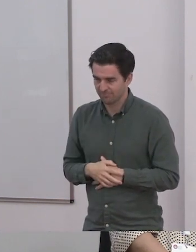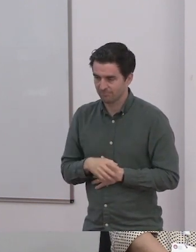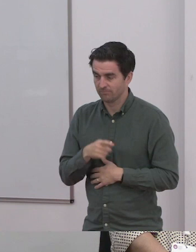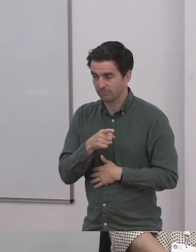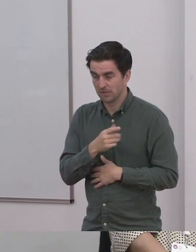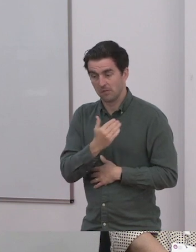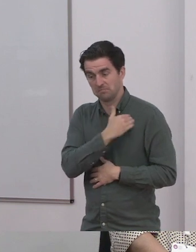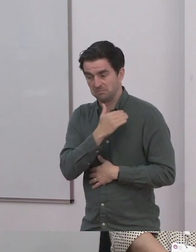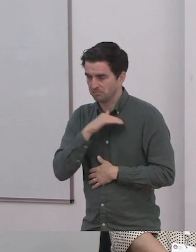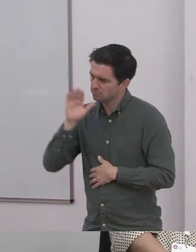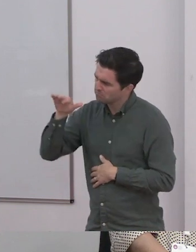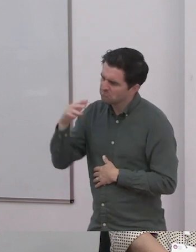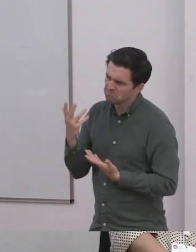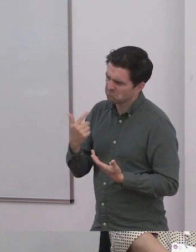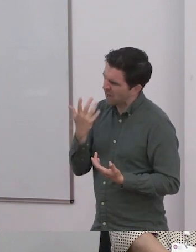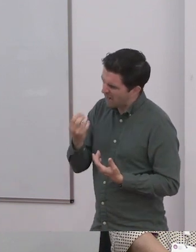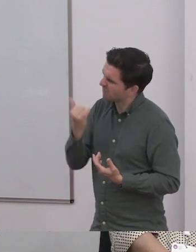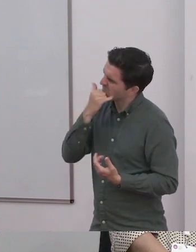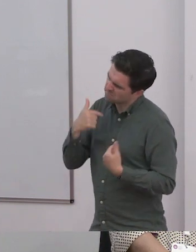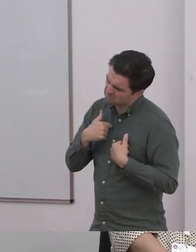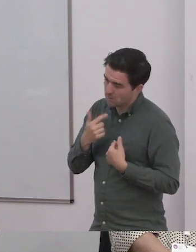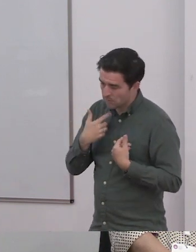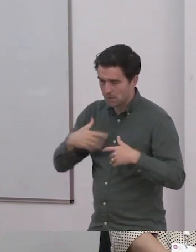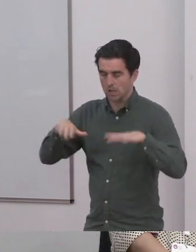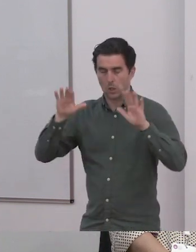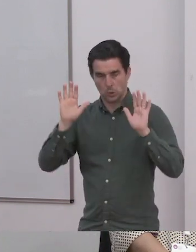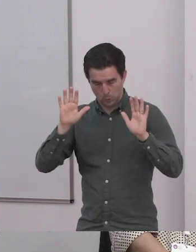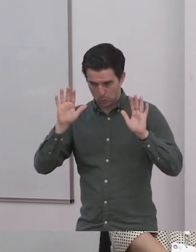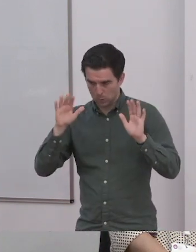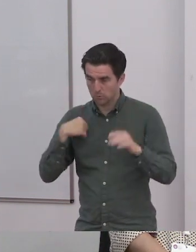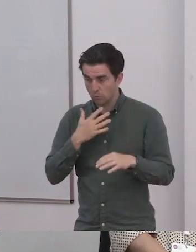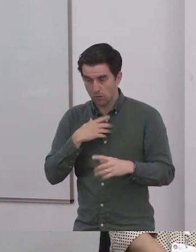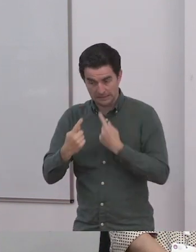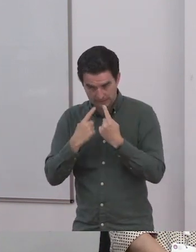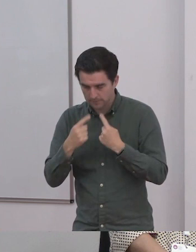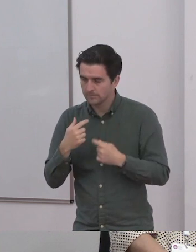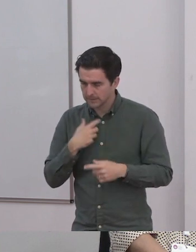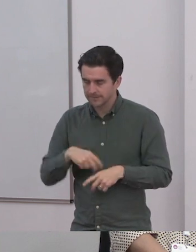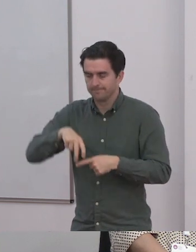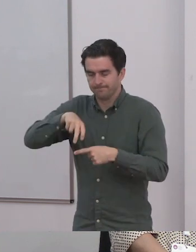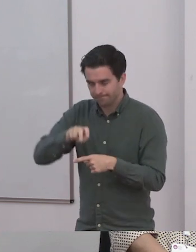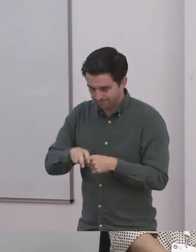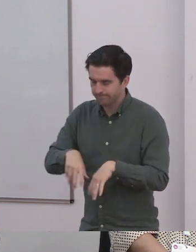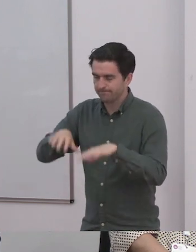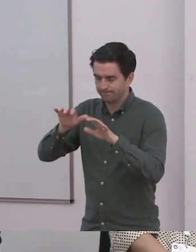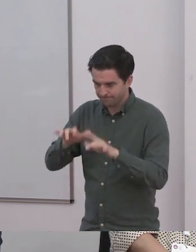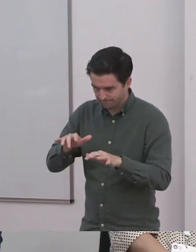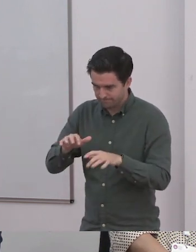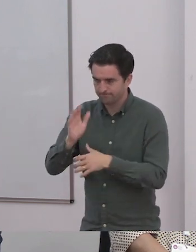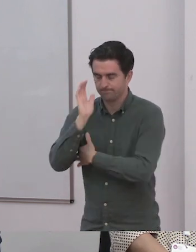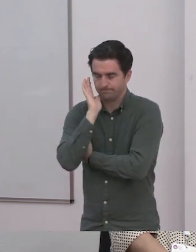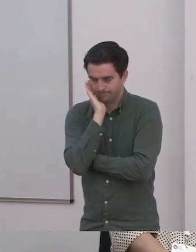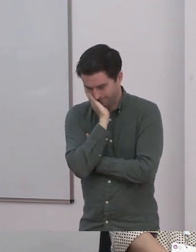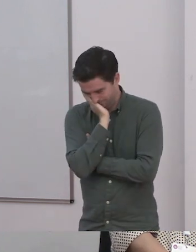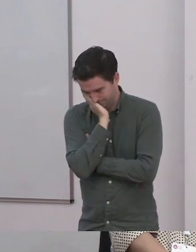my computer and I try. And then I just can't. There's a block. And so, well, is it motivation?